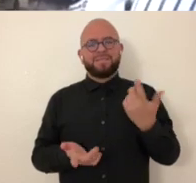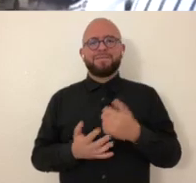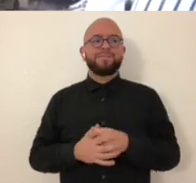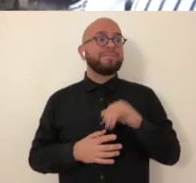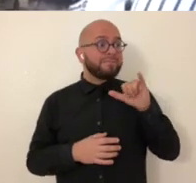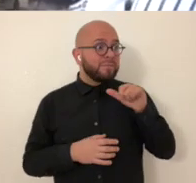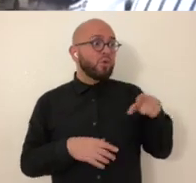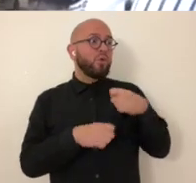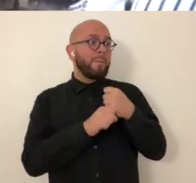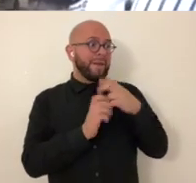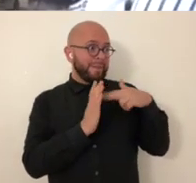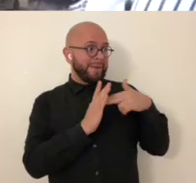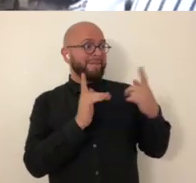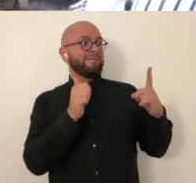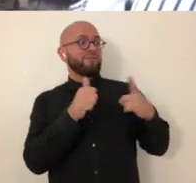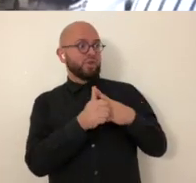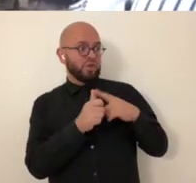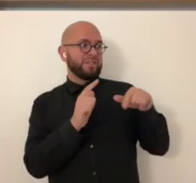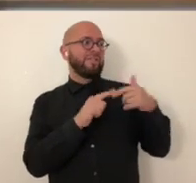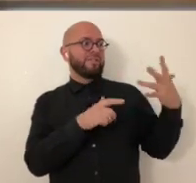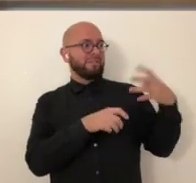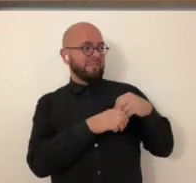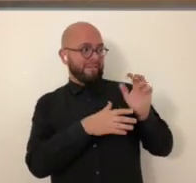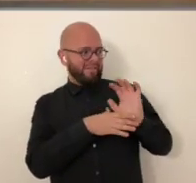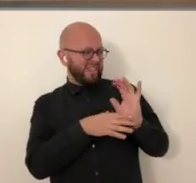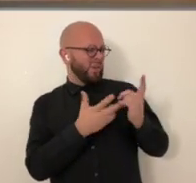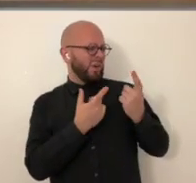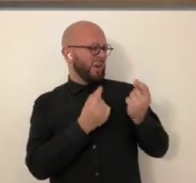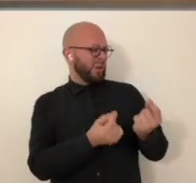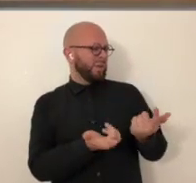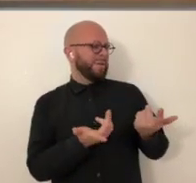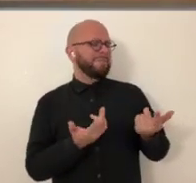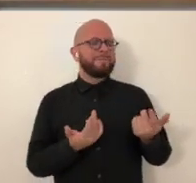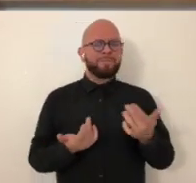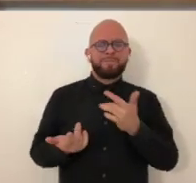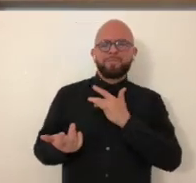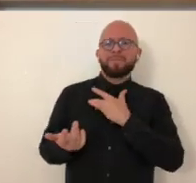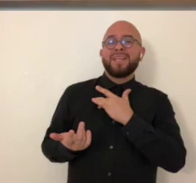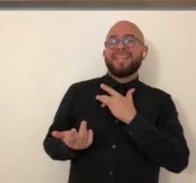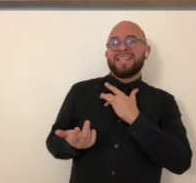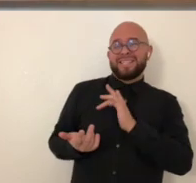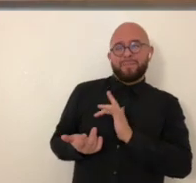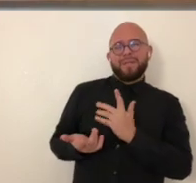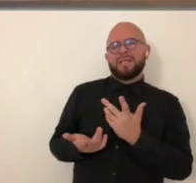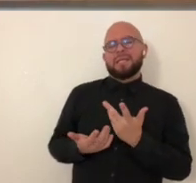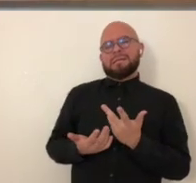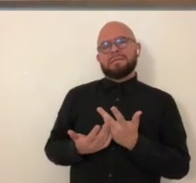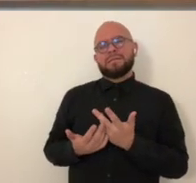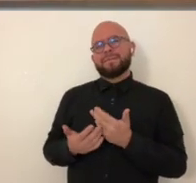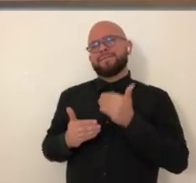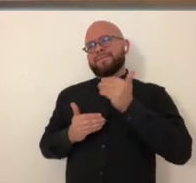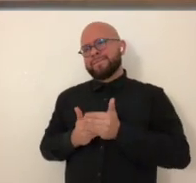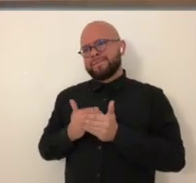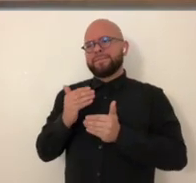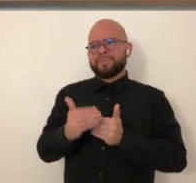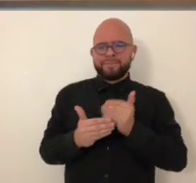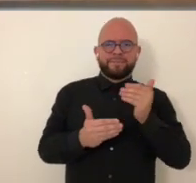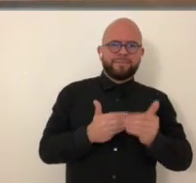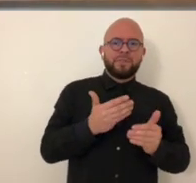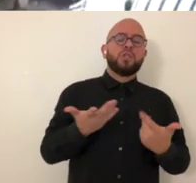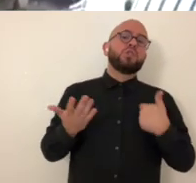kind of foundation in place nice so do you make the painting first and then incorporate the video how do you do that